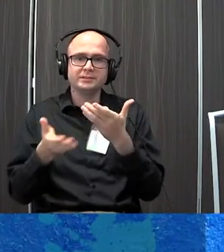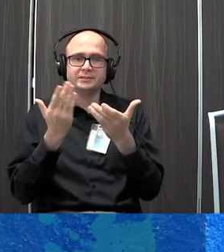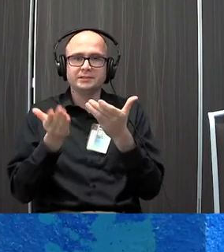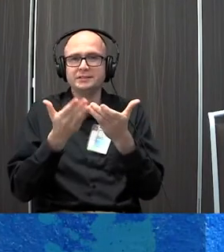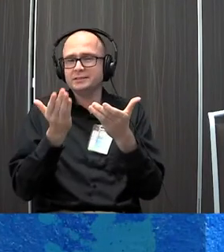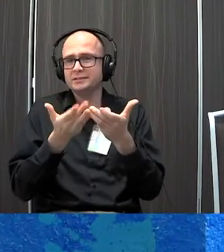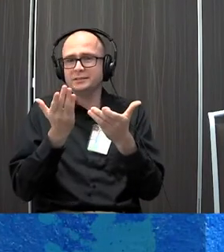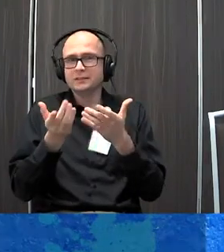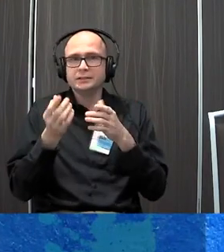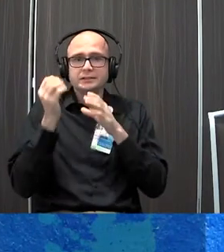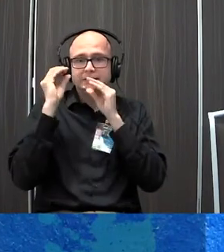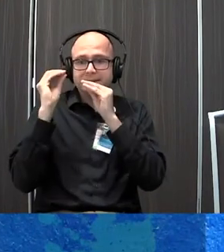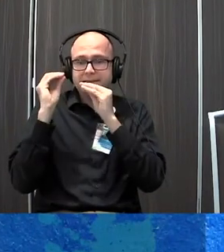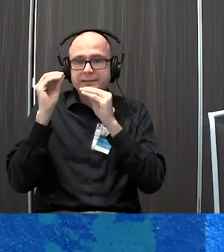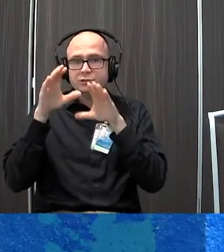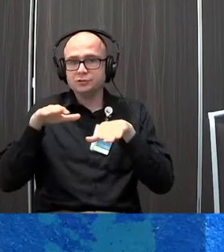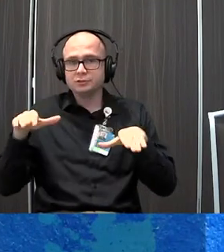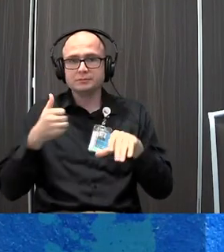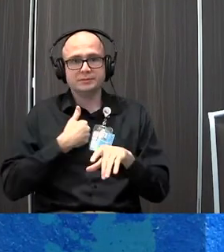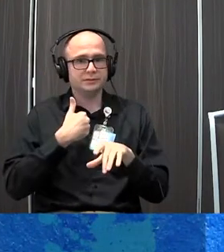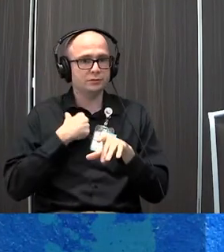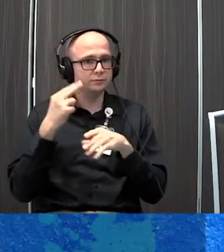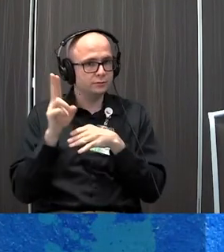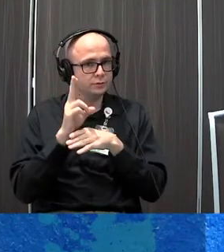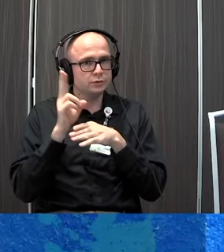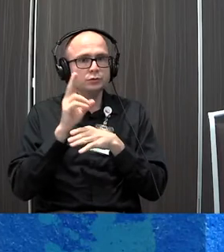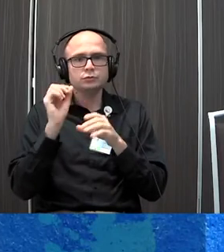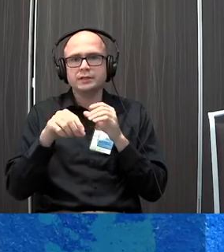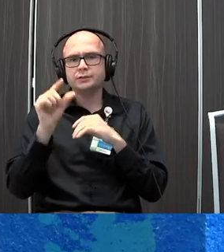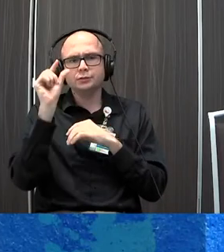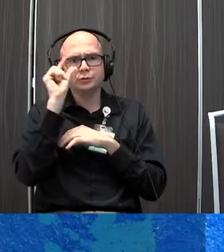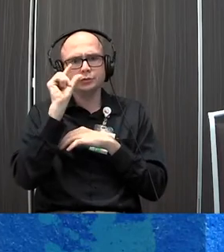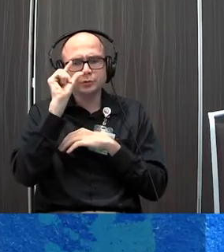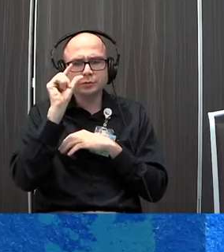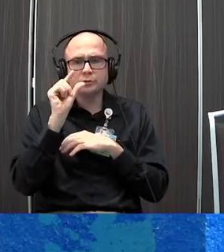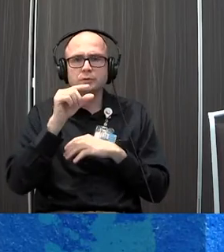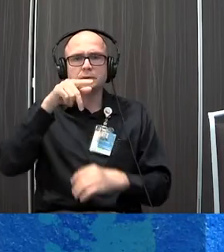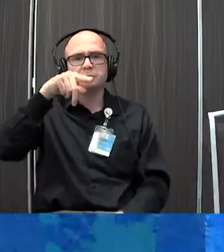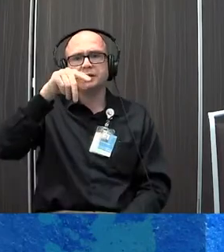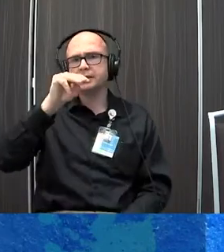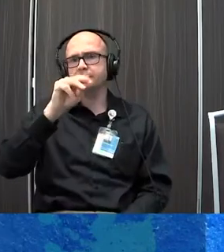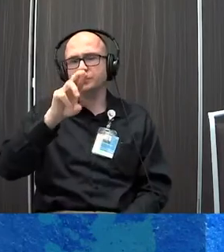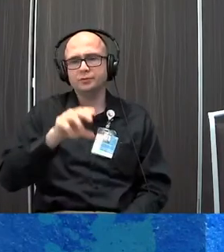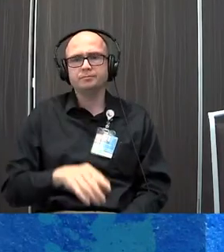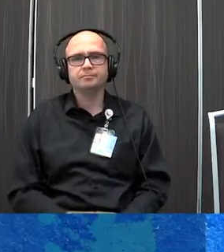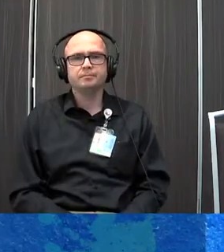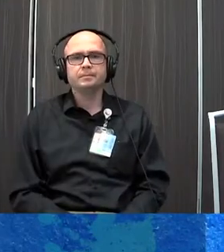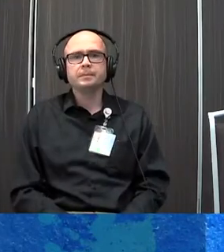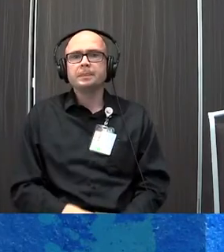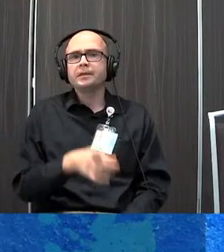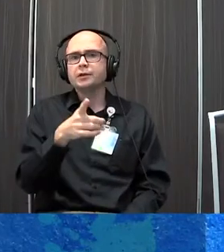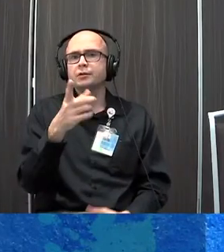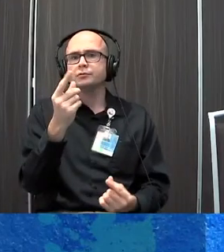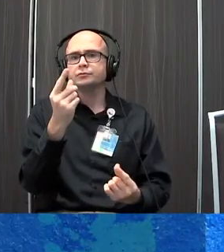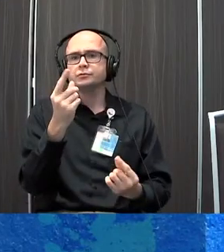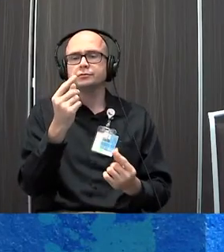easy to teach to children. I've used it myself. You can just Google it. It's called PMR. And what you do is the goal